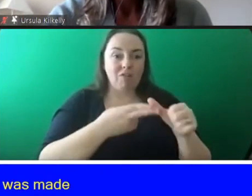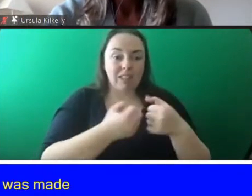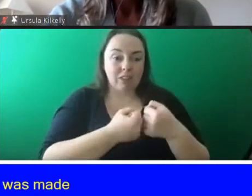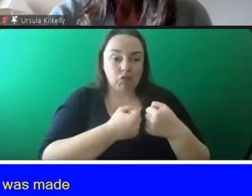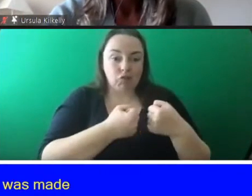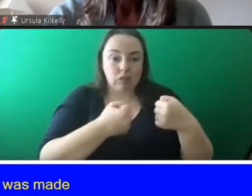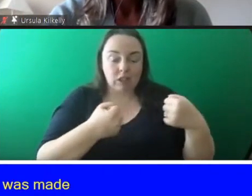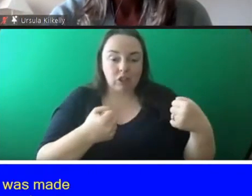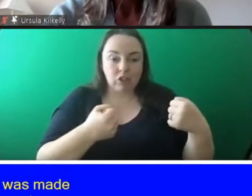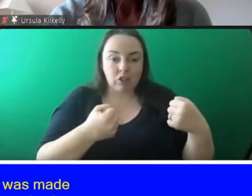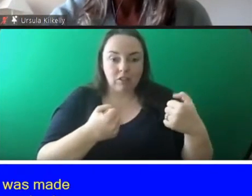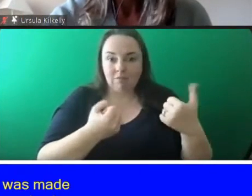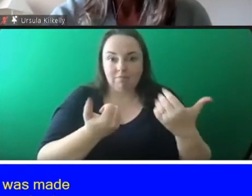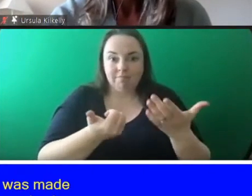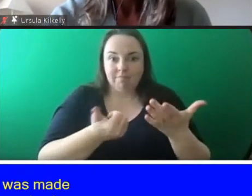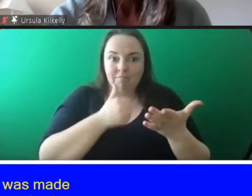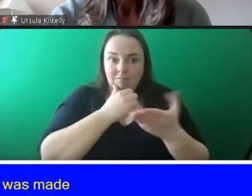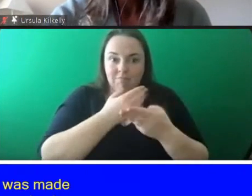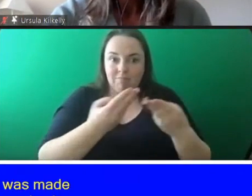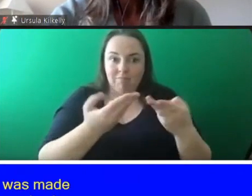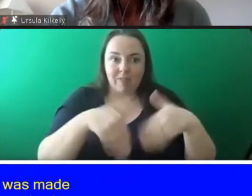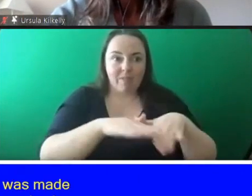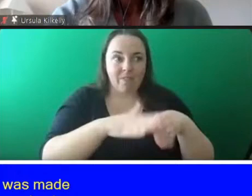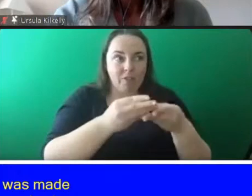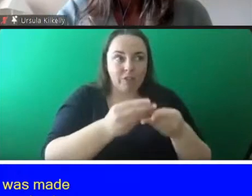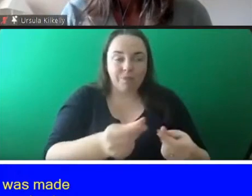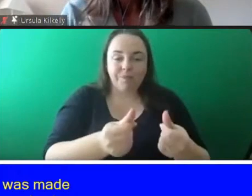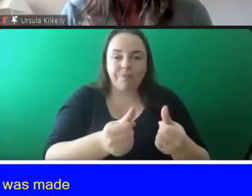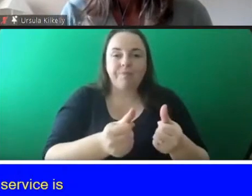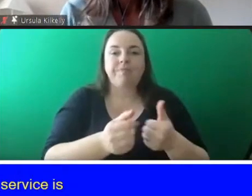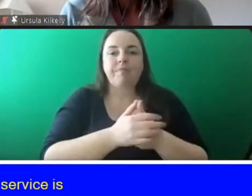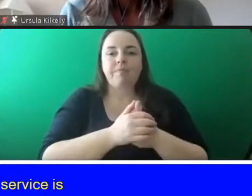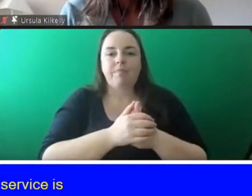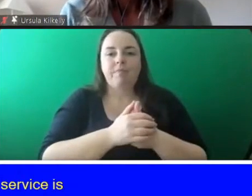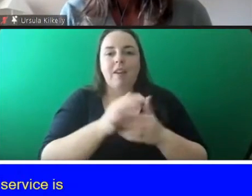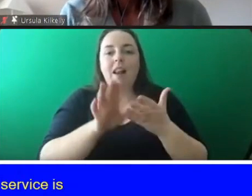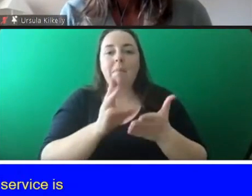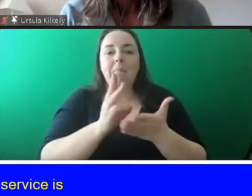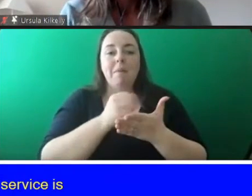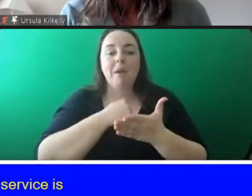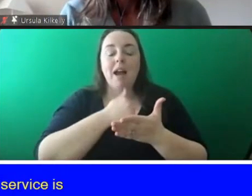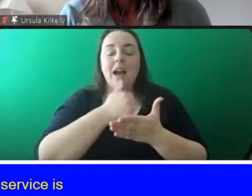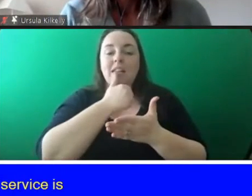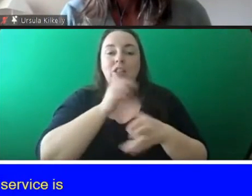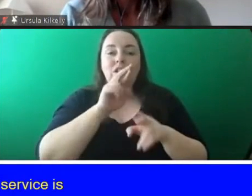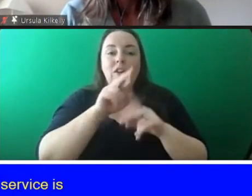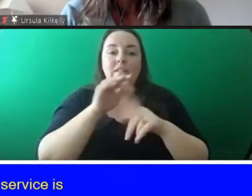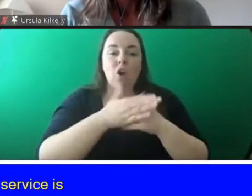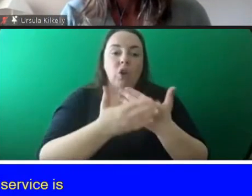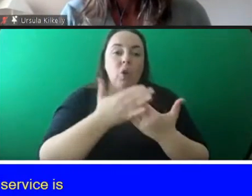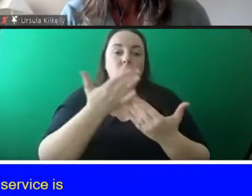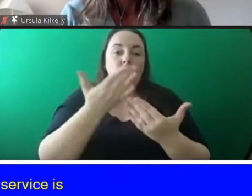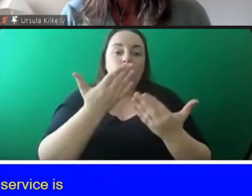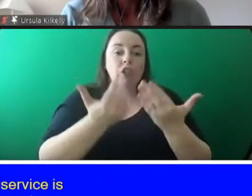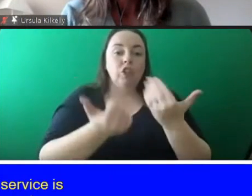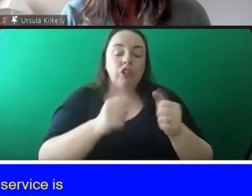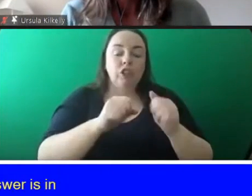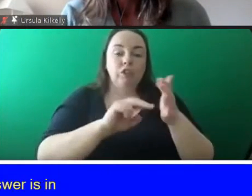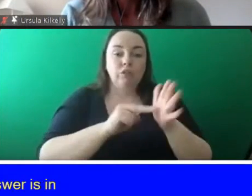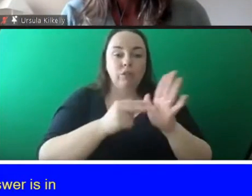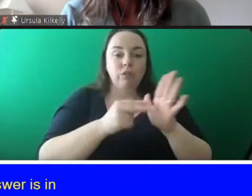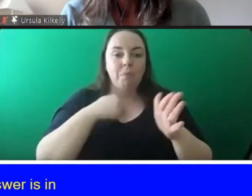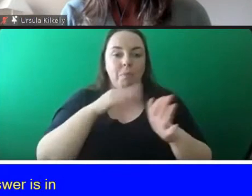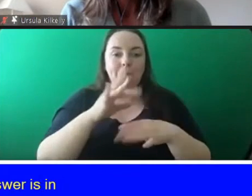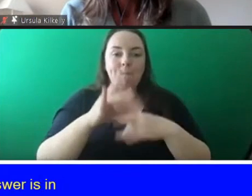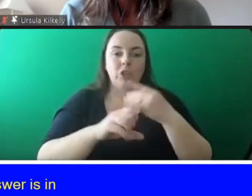on the ground and then the final bit of the answer is in terms of the youth justice strategy making sure that